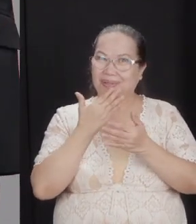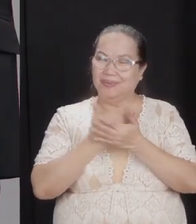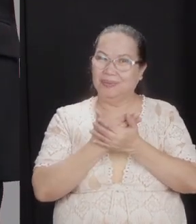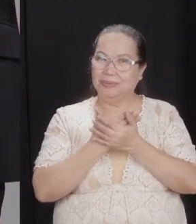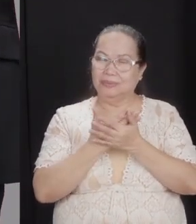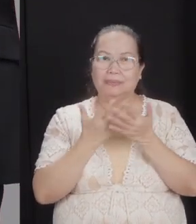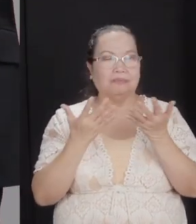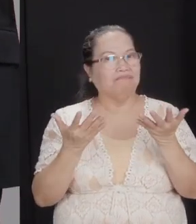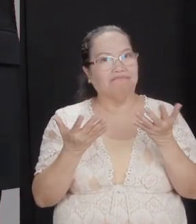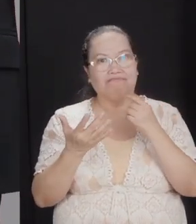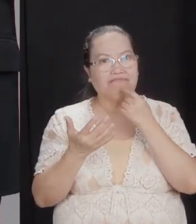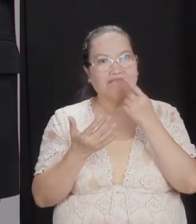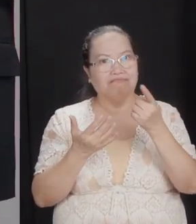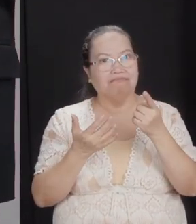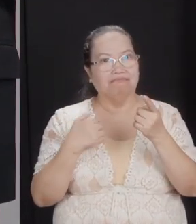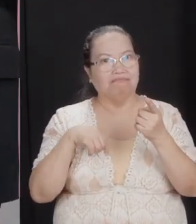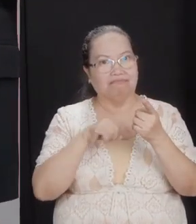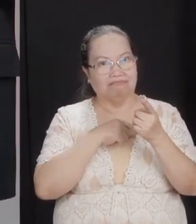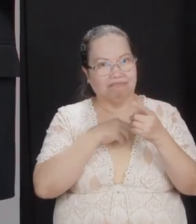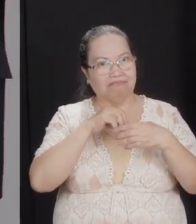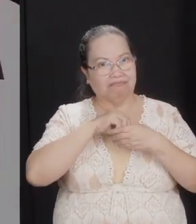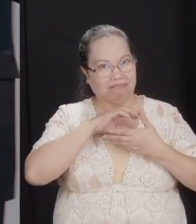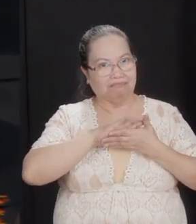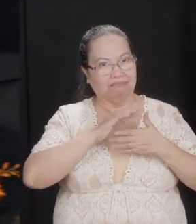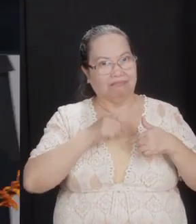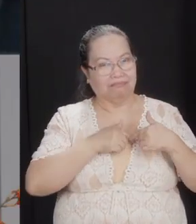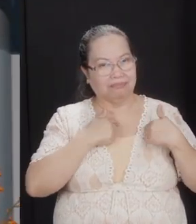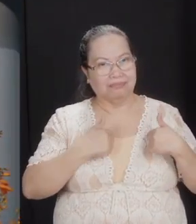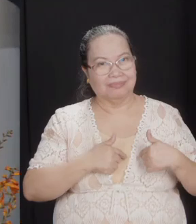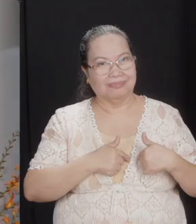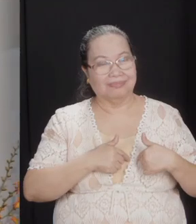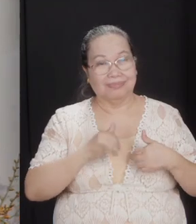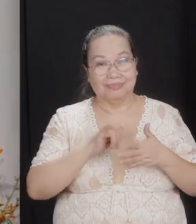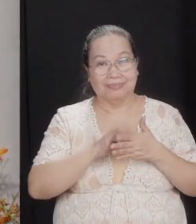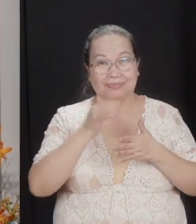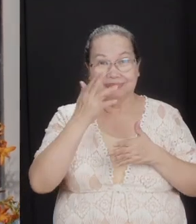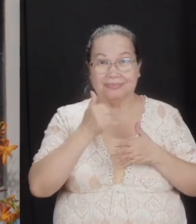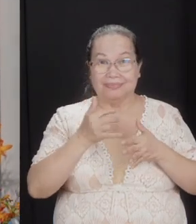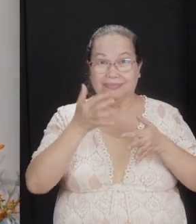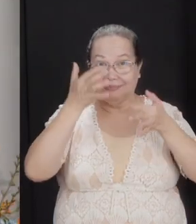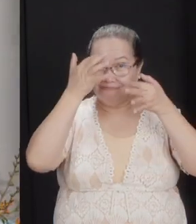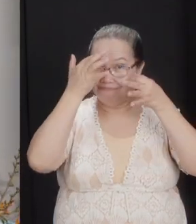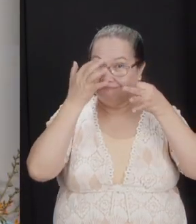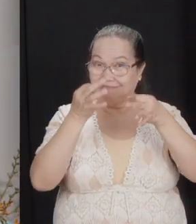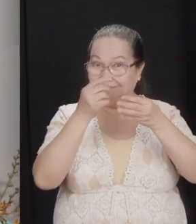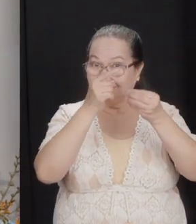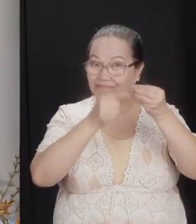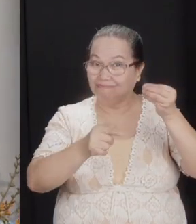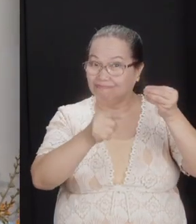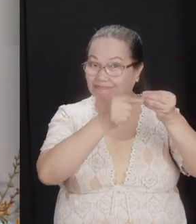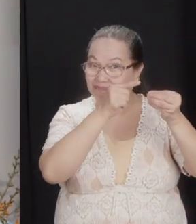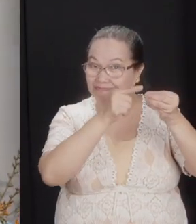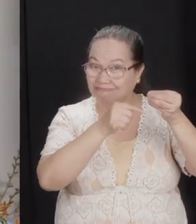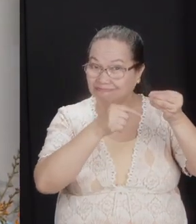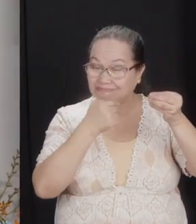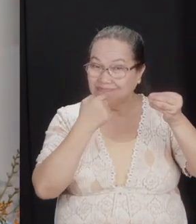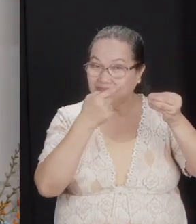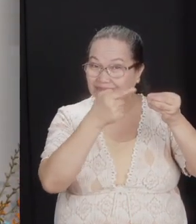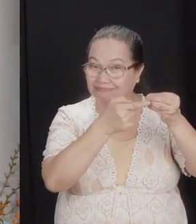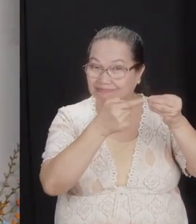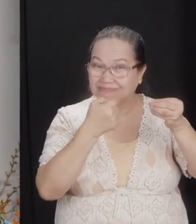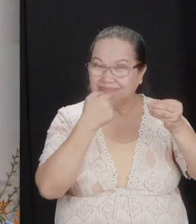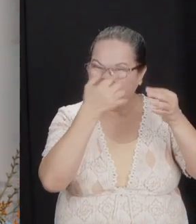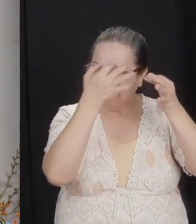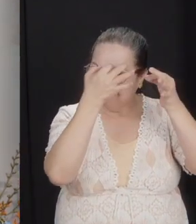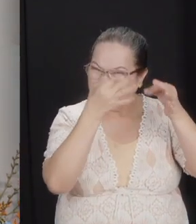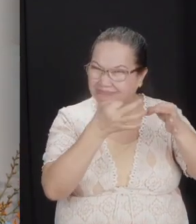That's not what you say, but that's what's really in our hearts. That's why judging others is so easy. That's why gossip is